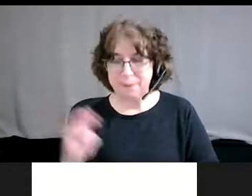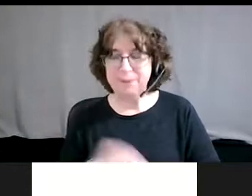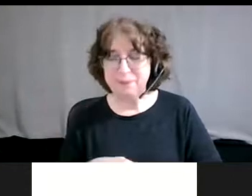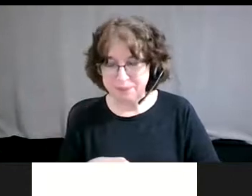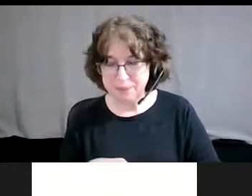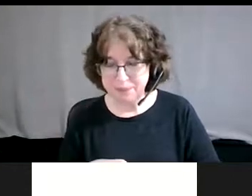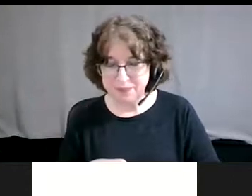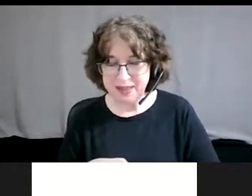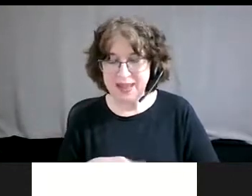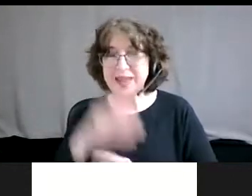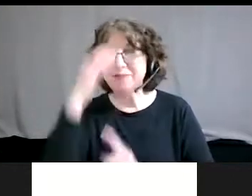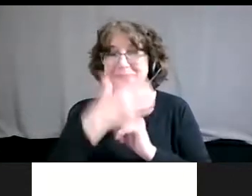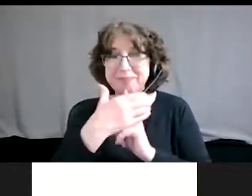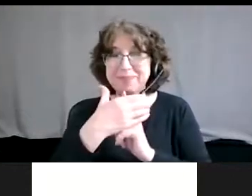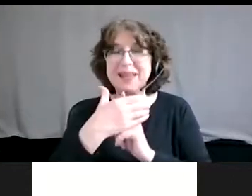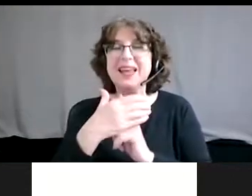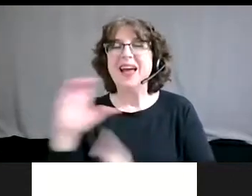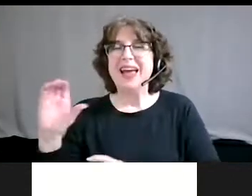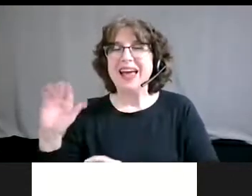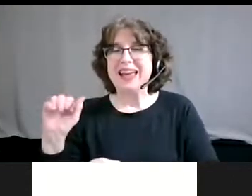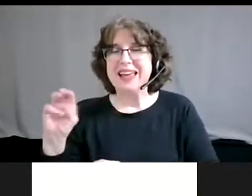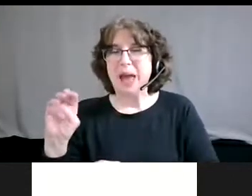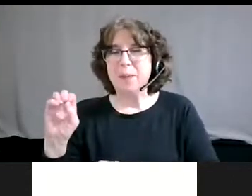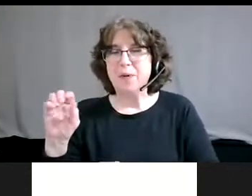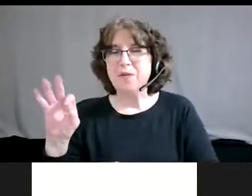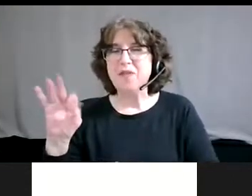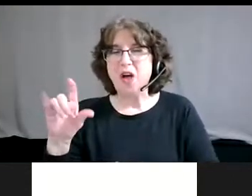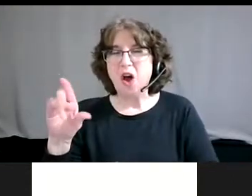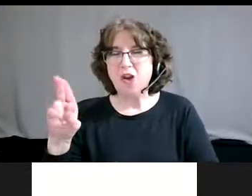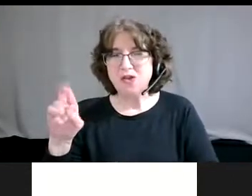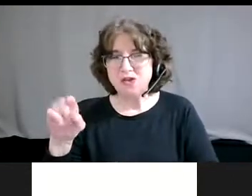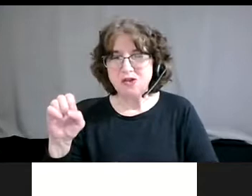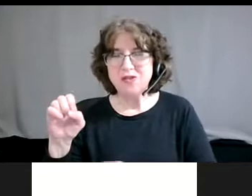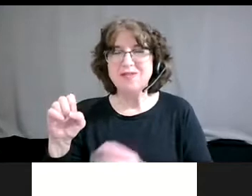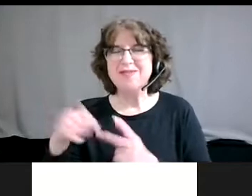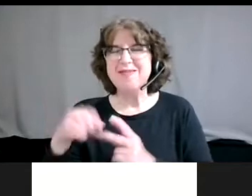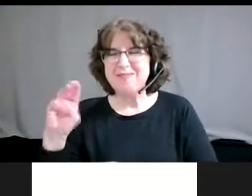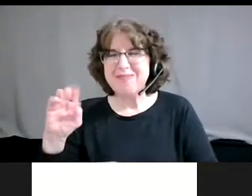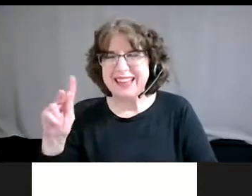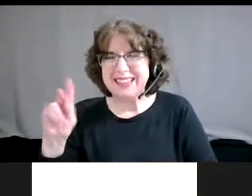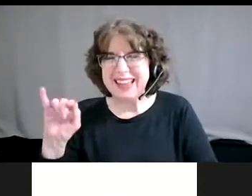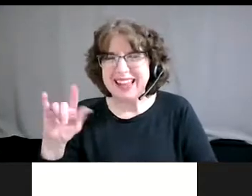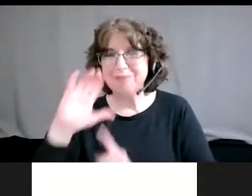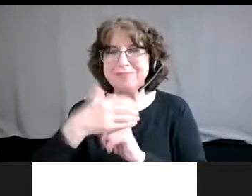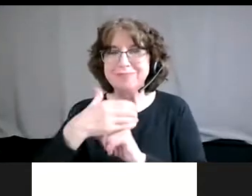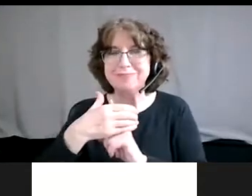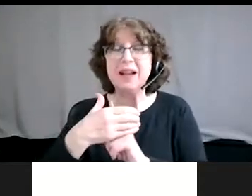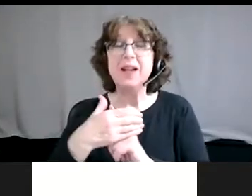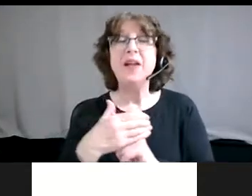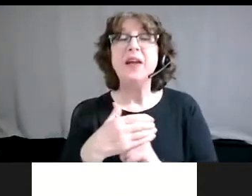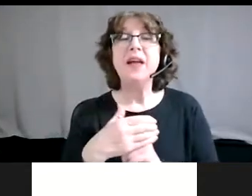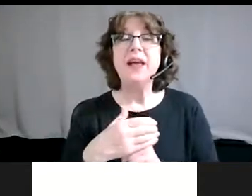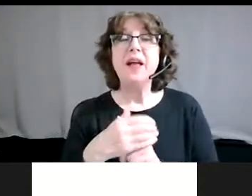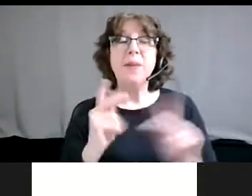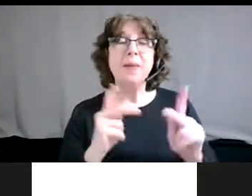camouflaging is a term that is used for folks, especially folks who have visible disabilities